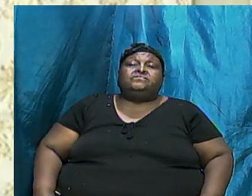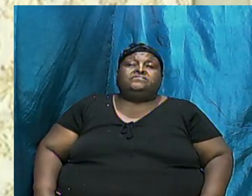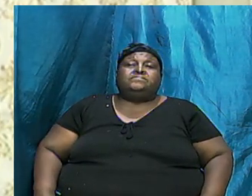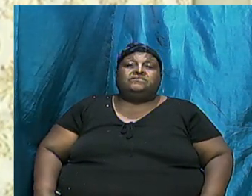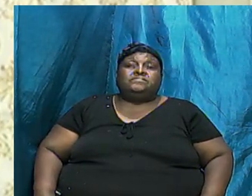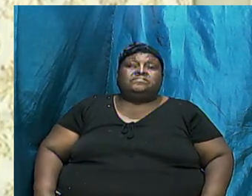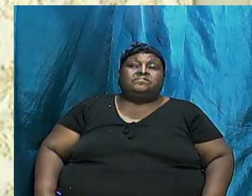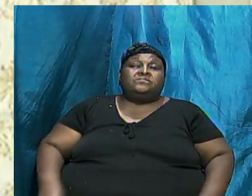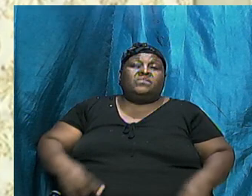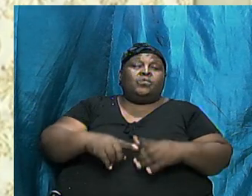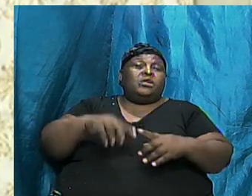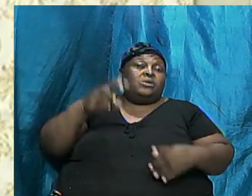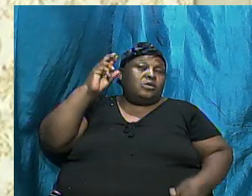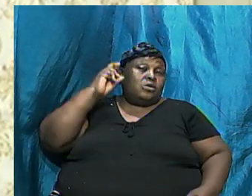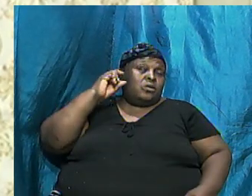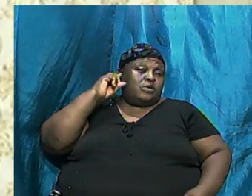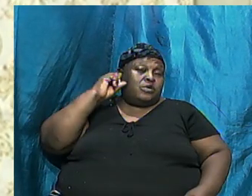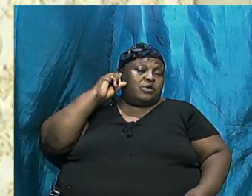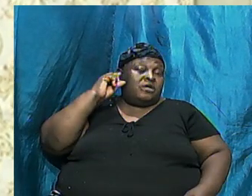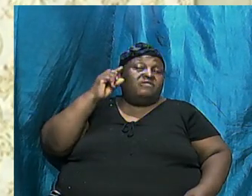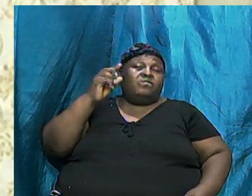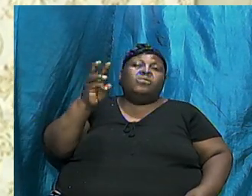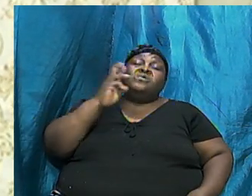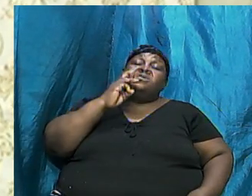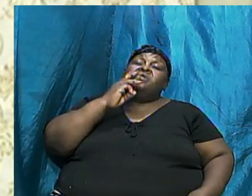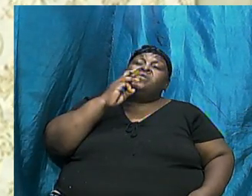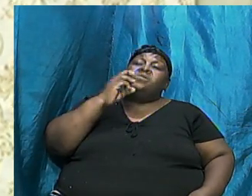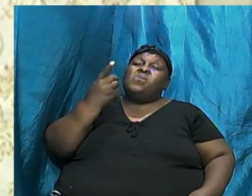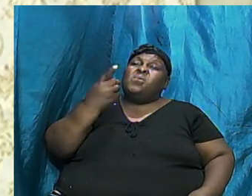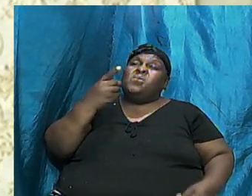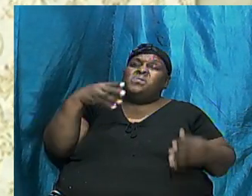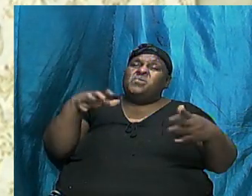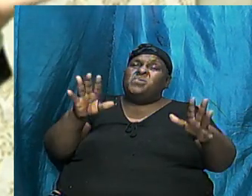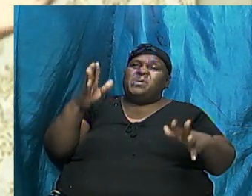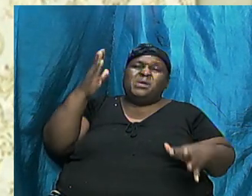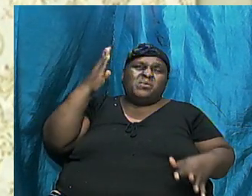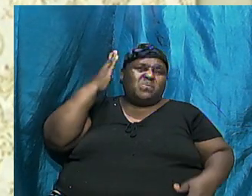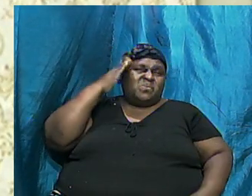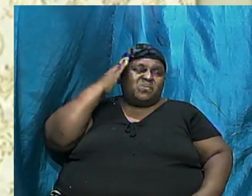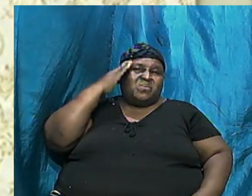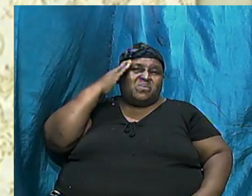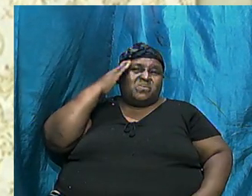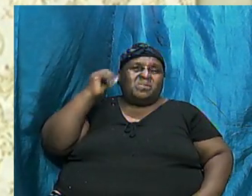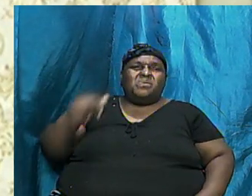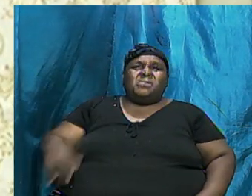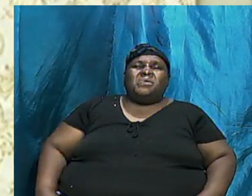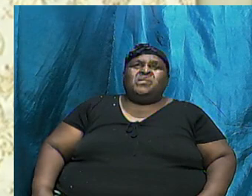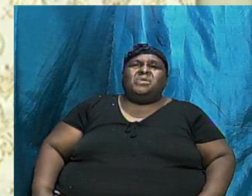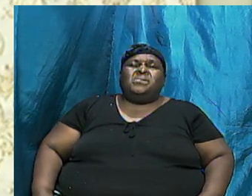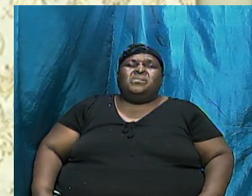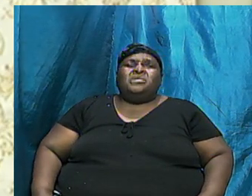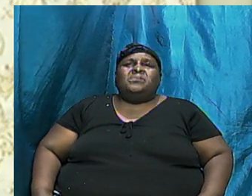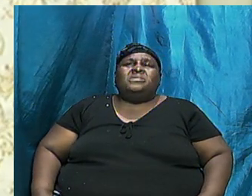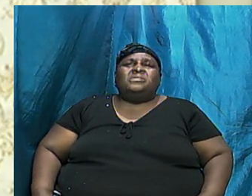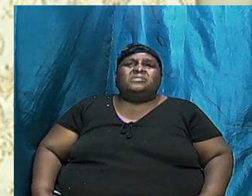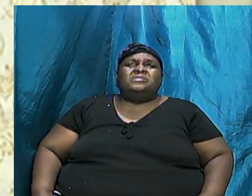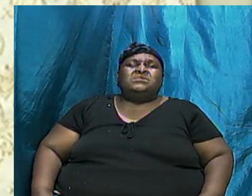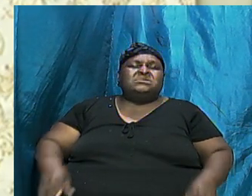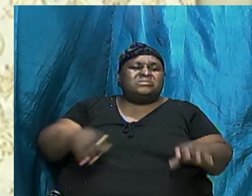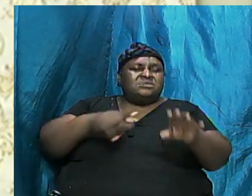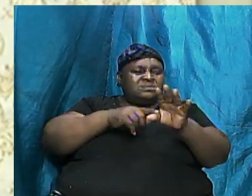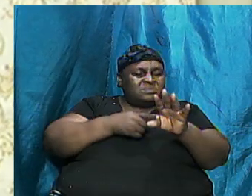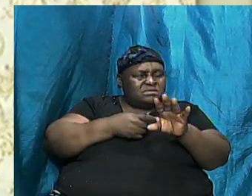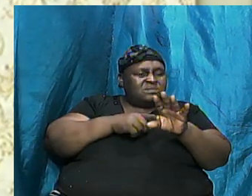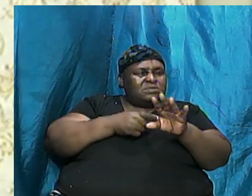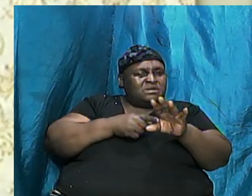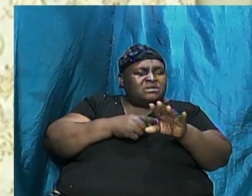Heard About Water The Only Way That They Knew At Some Point Well Afterwards They Started To